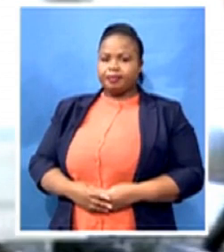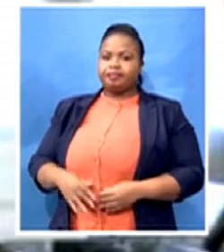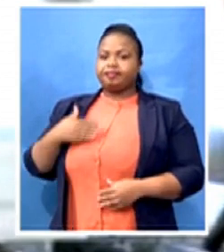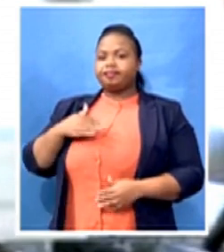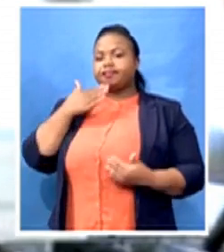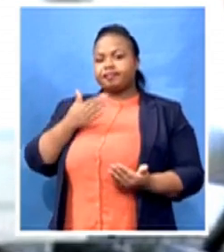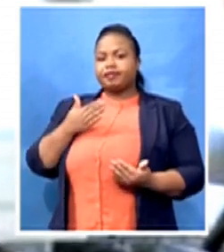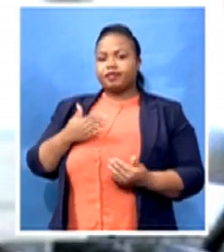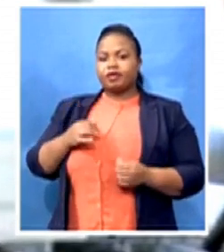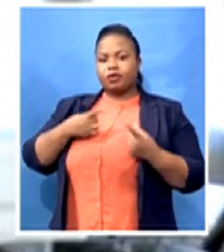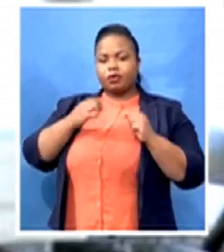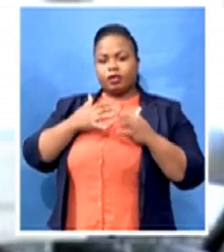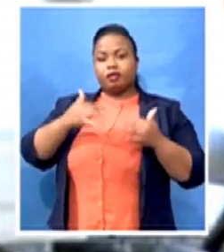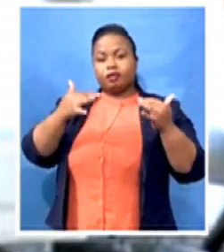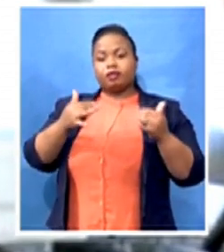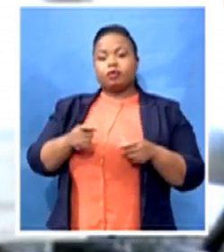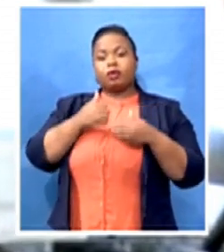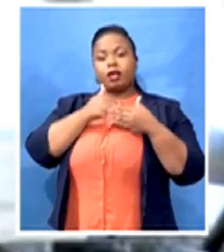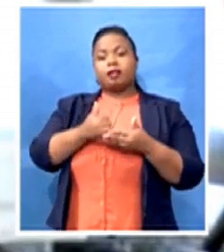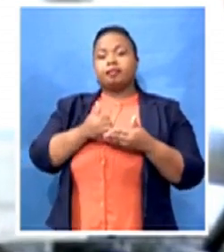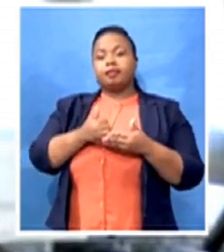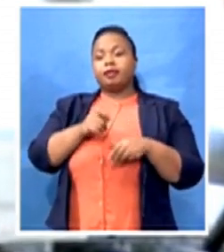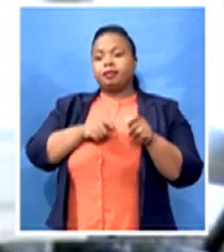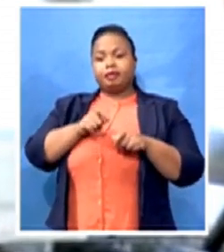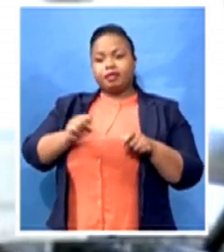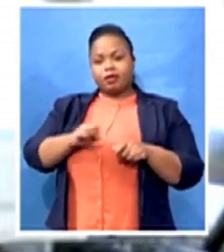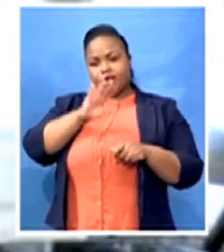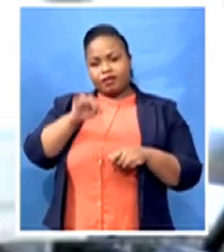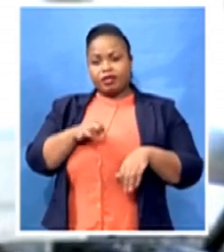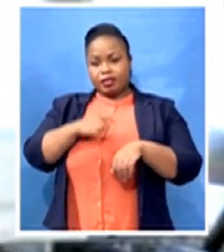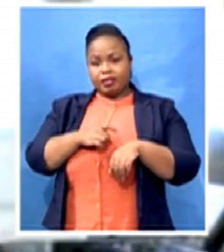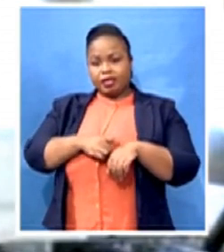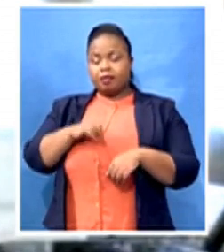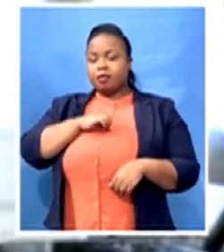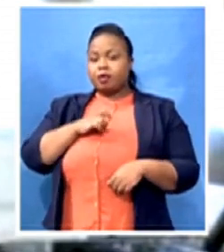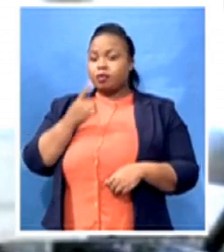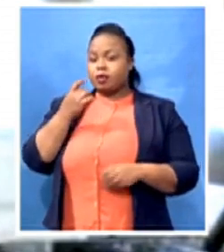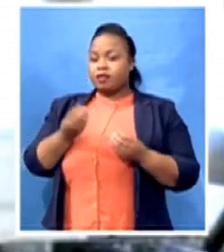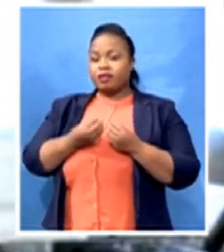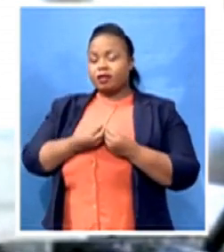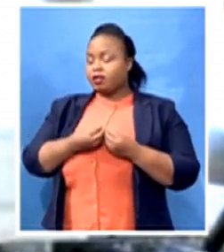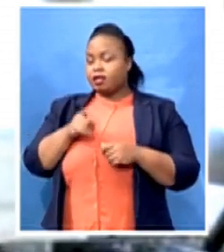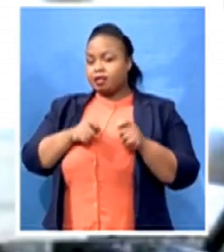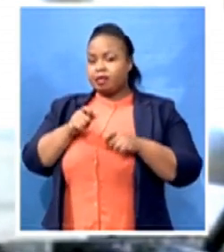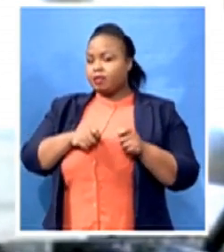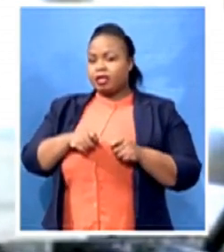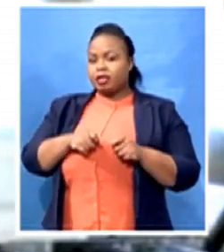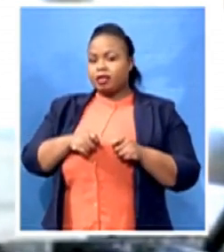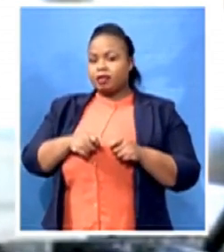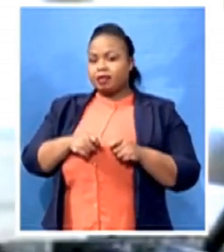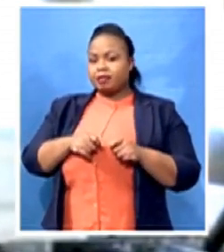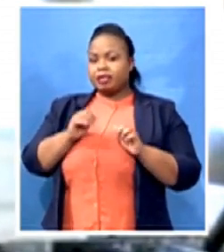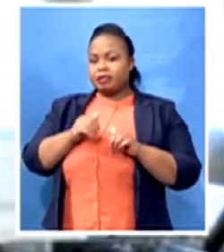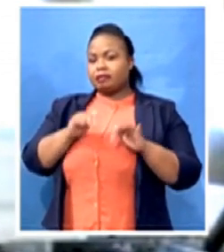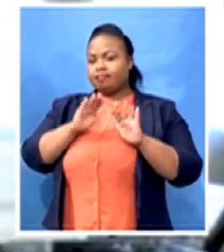issues at this time. But one of the things that people shouldn't do is, you know, the default situation is one wants to cancel their